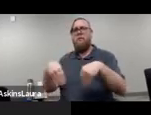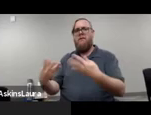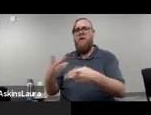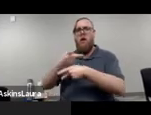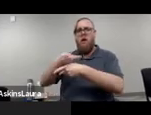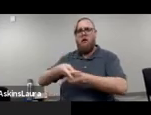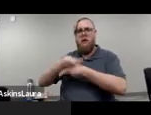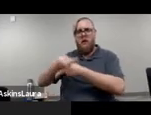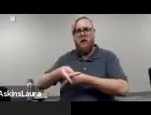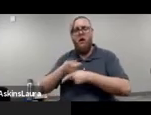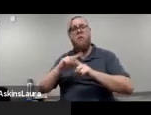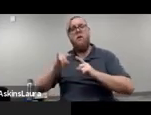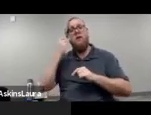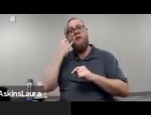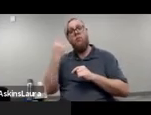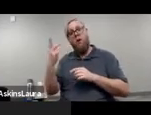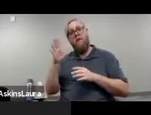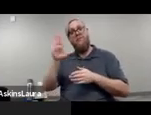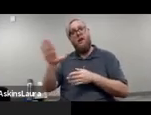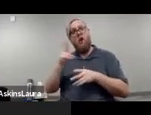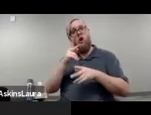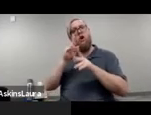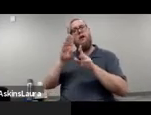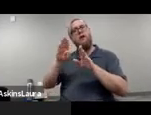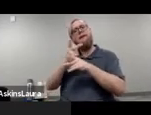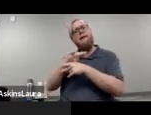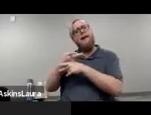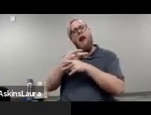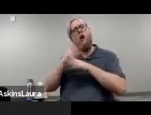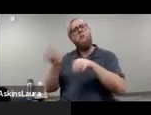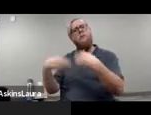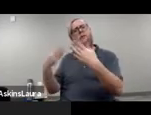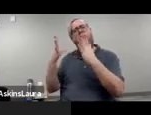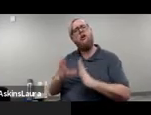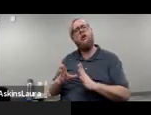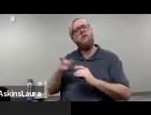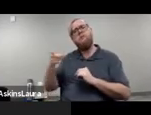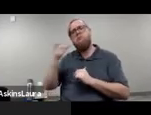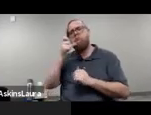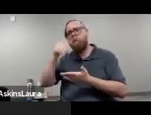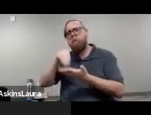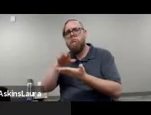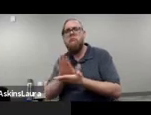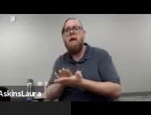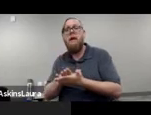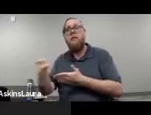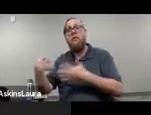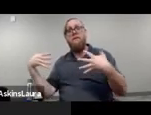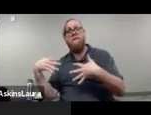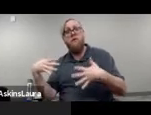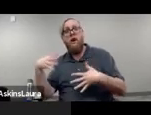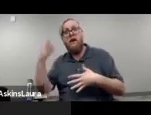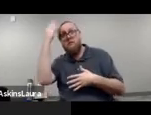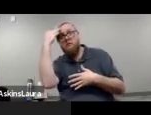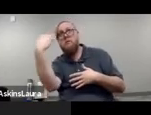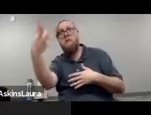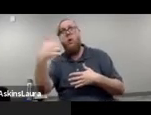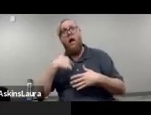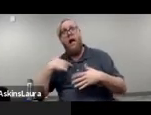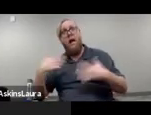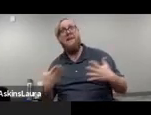if one of their caregivers is undocumented and there is that fear of making themselves known to the government, that fear is